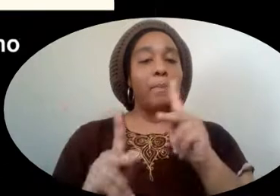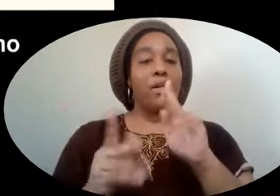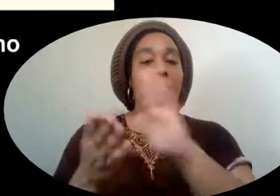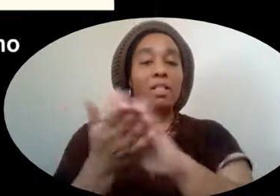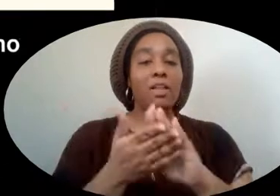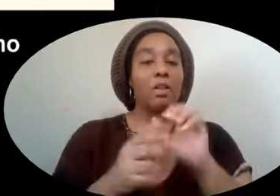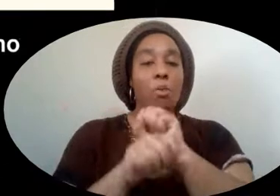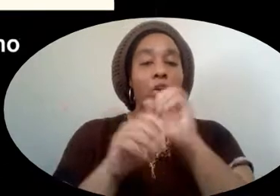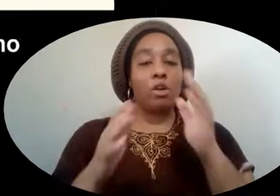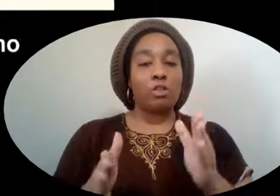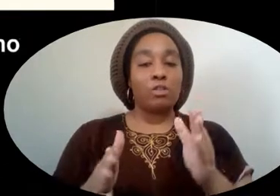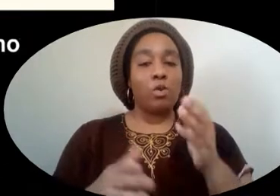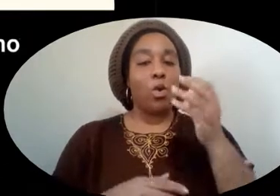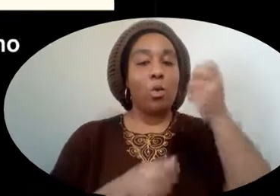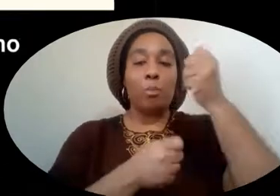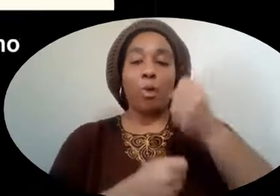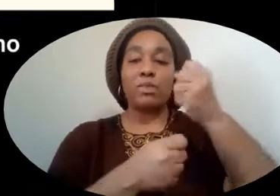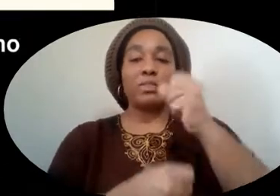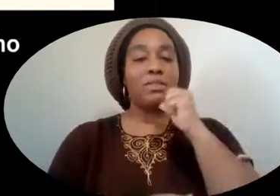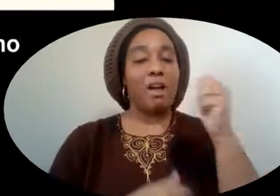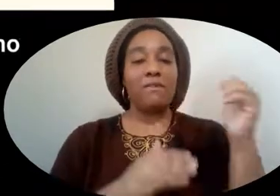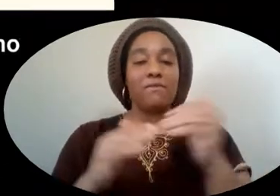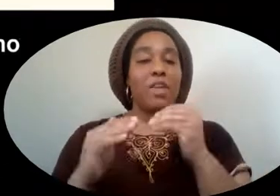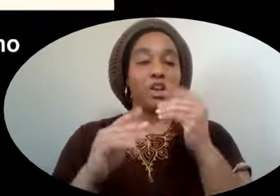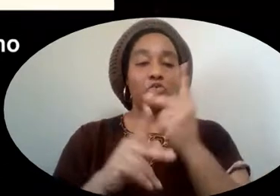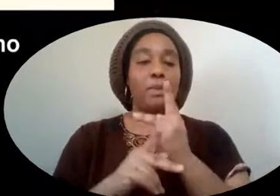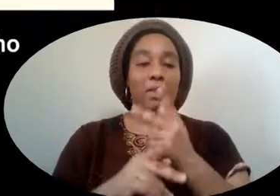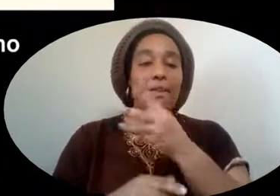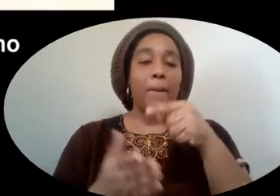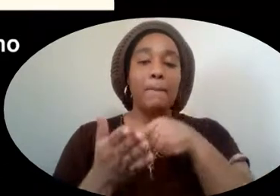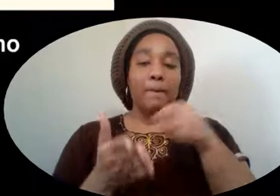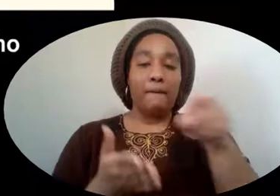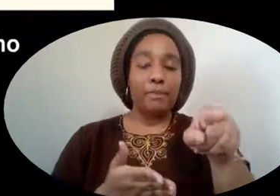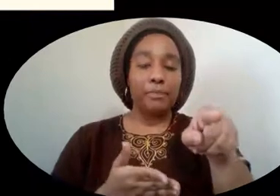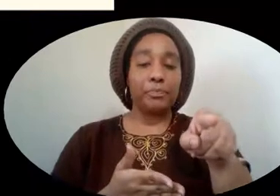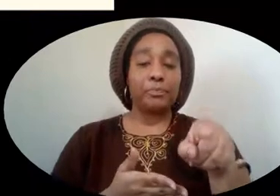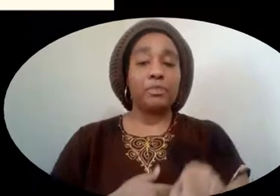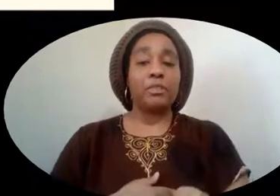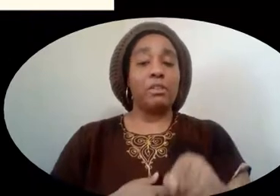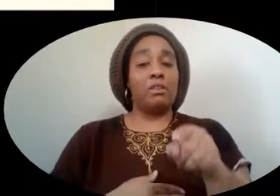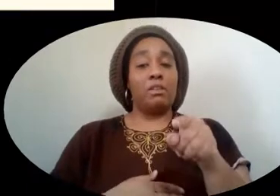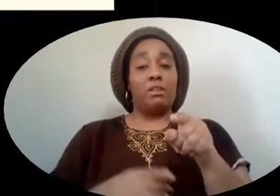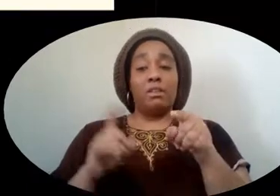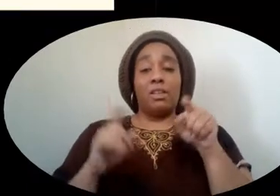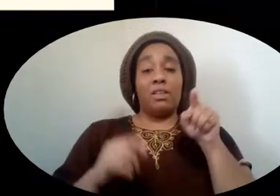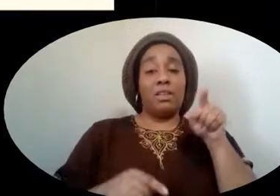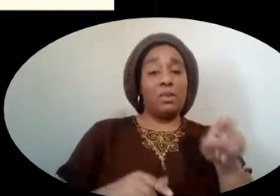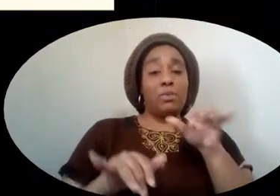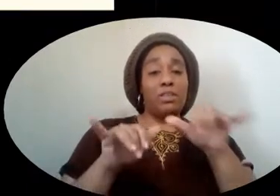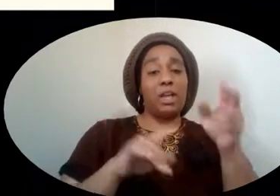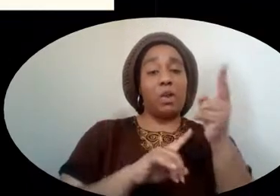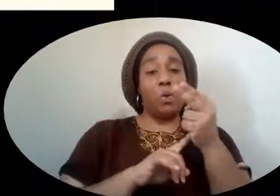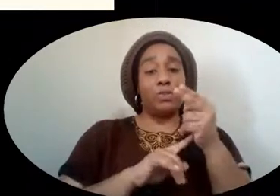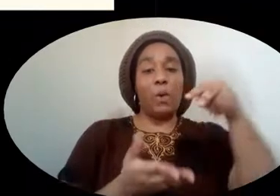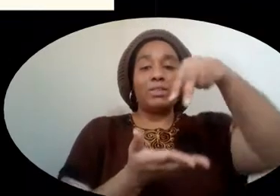sanitation workers who were protesting unfair treatment and pay. Dr. King was staying at a hotel